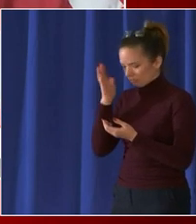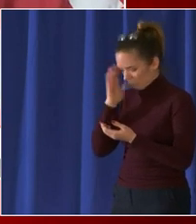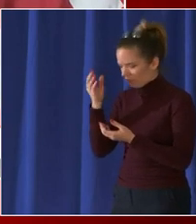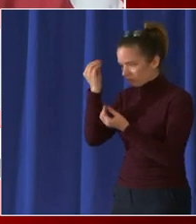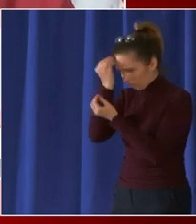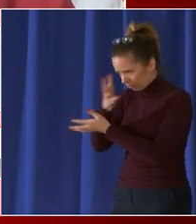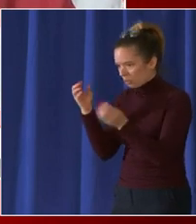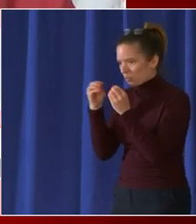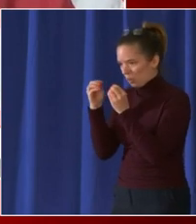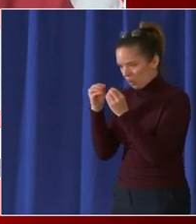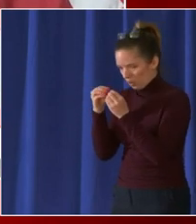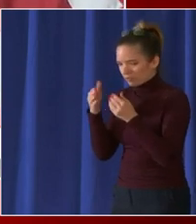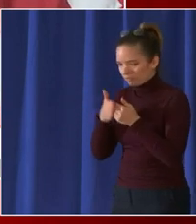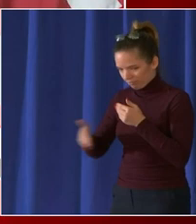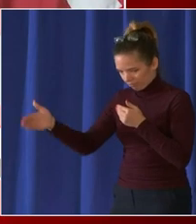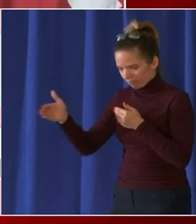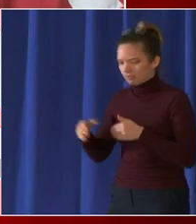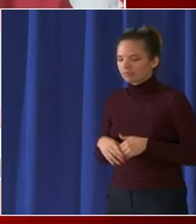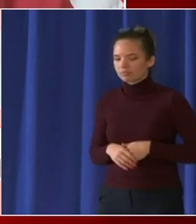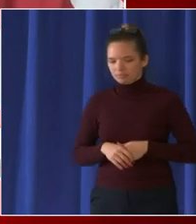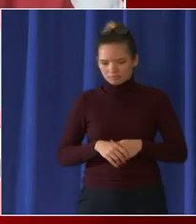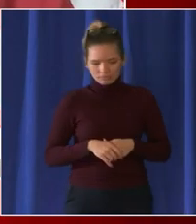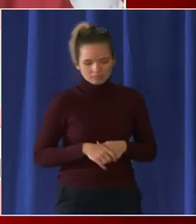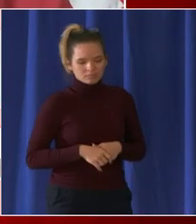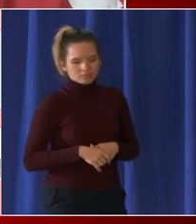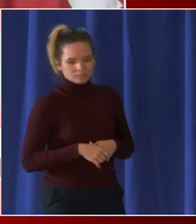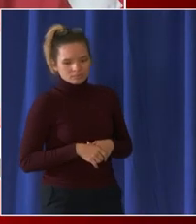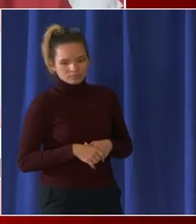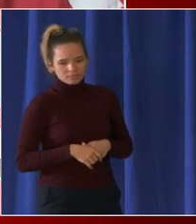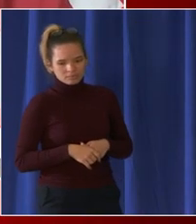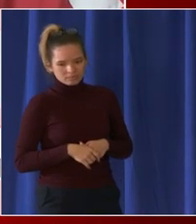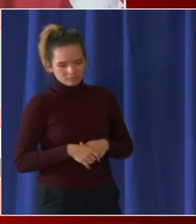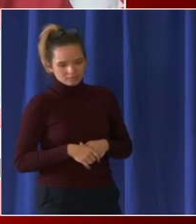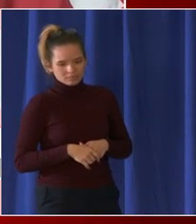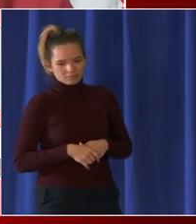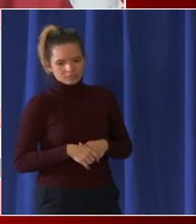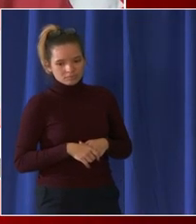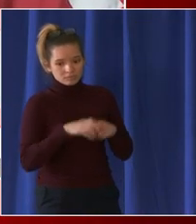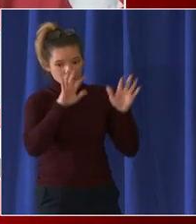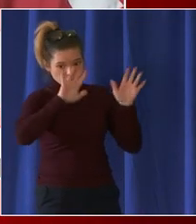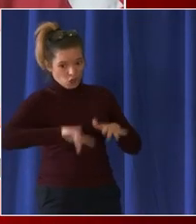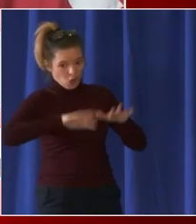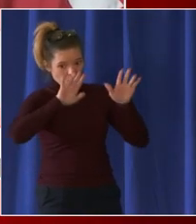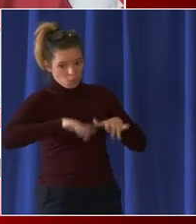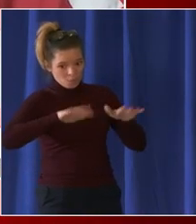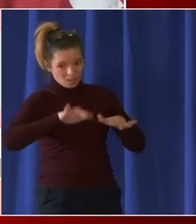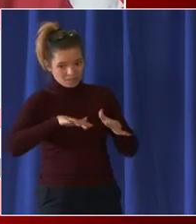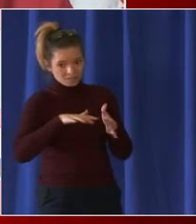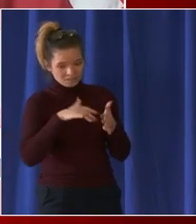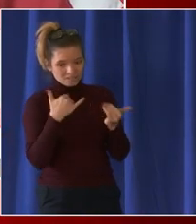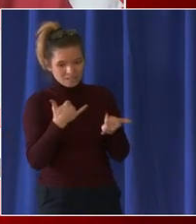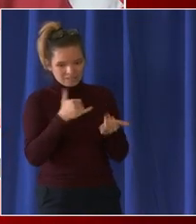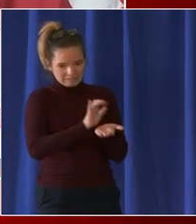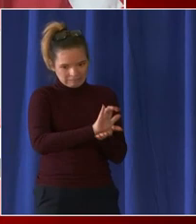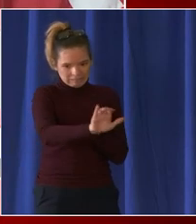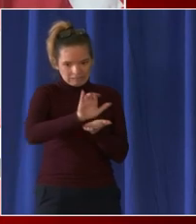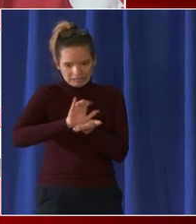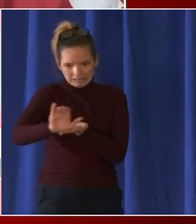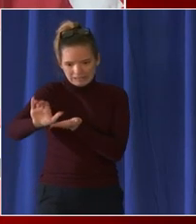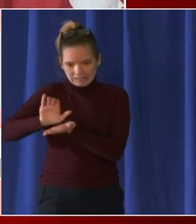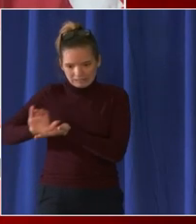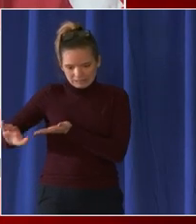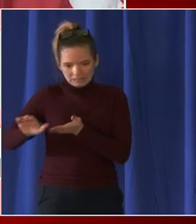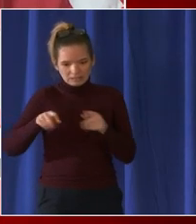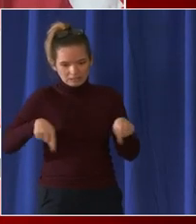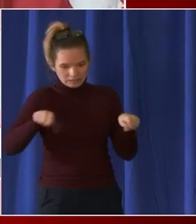you and then can you provide an update on snow plowing that was a source of consternation for uh city residents over the